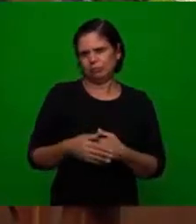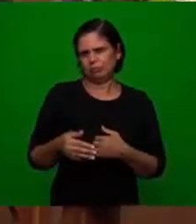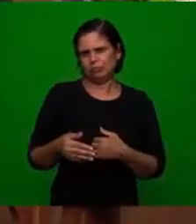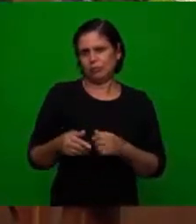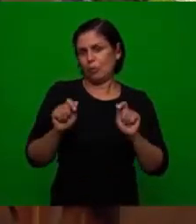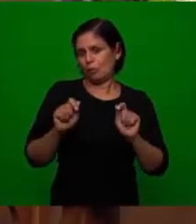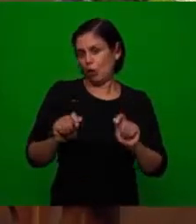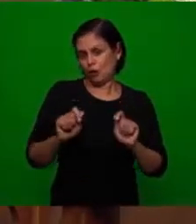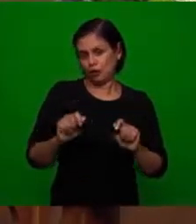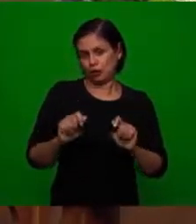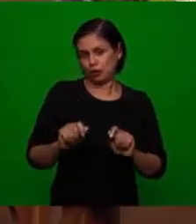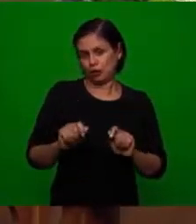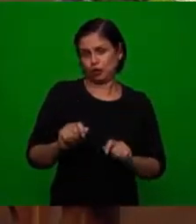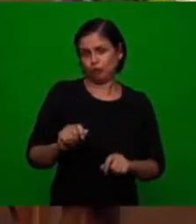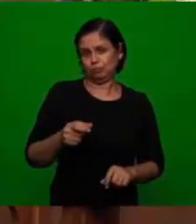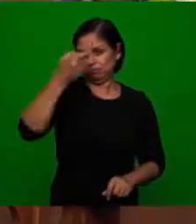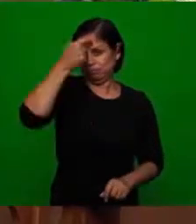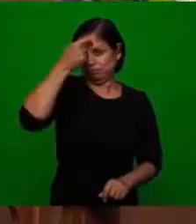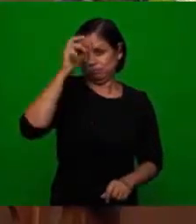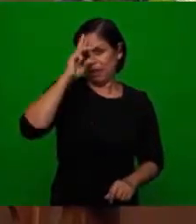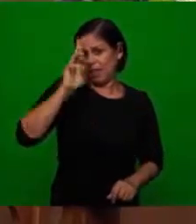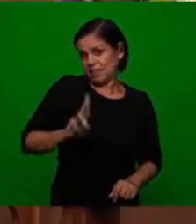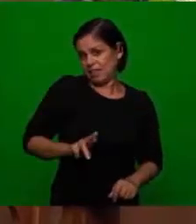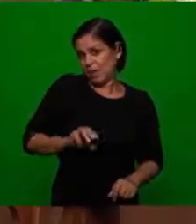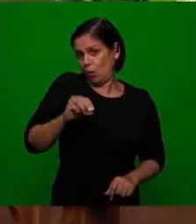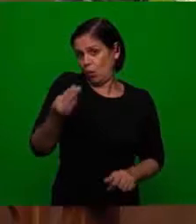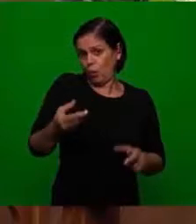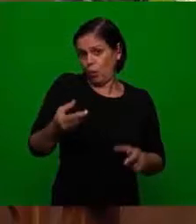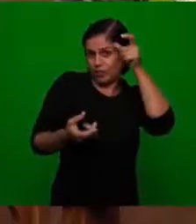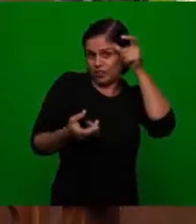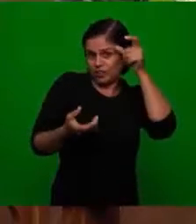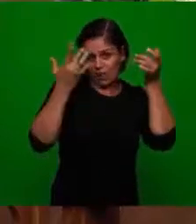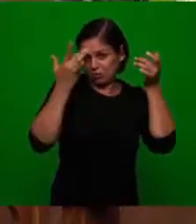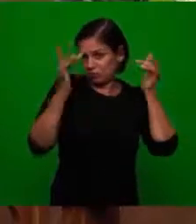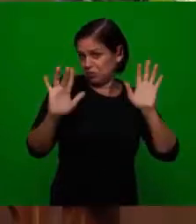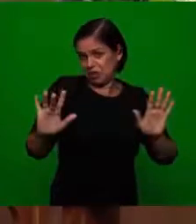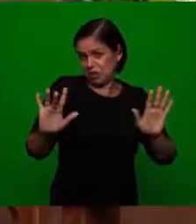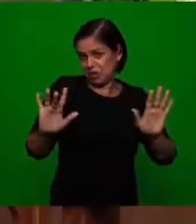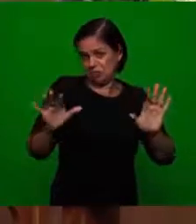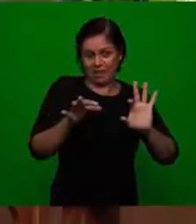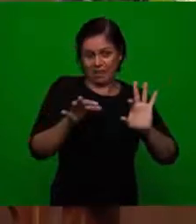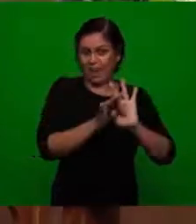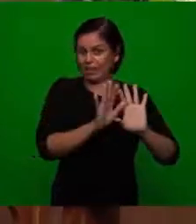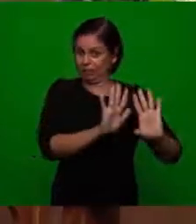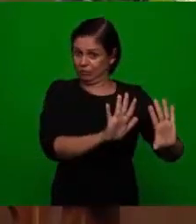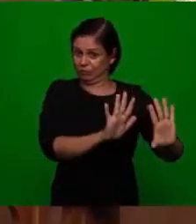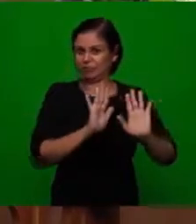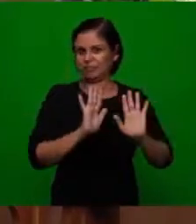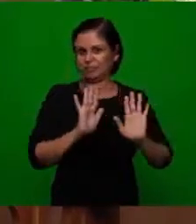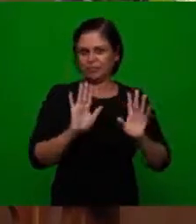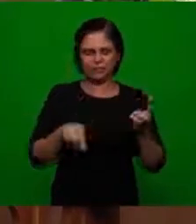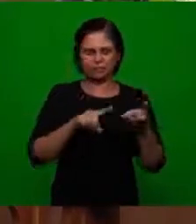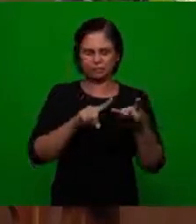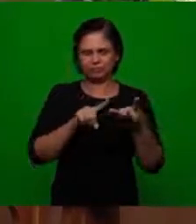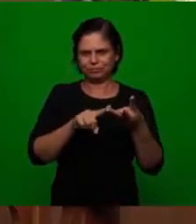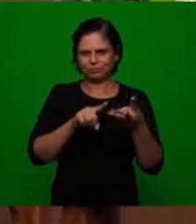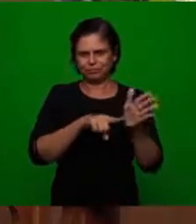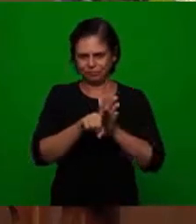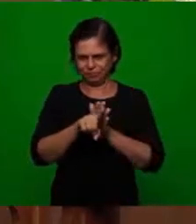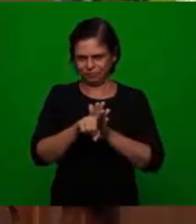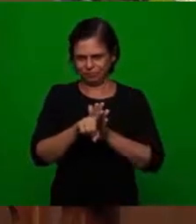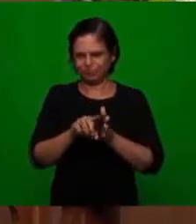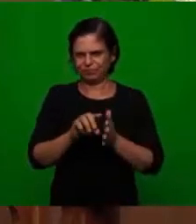if you say a enemy it can be the flesh or the enemy so it's part one help the other so the